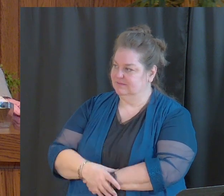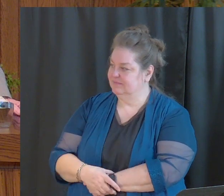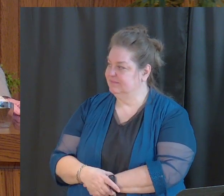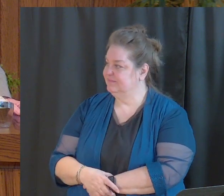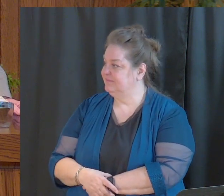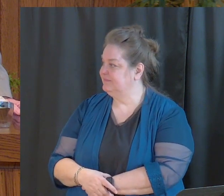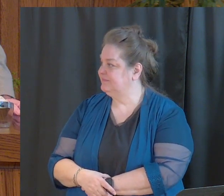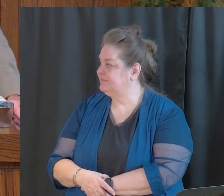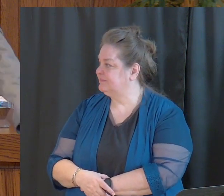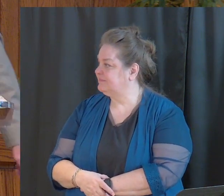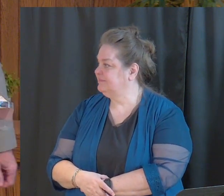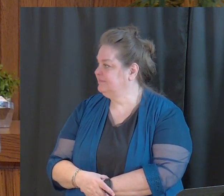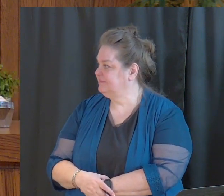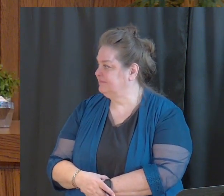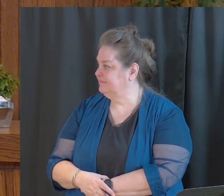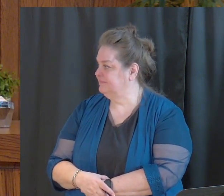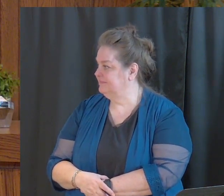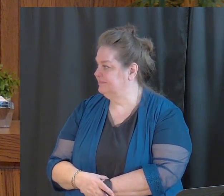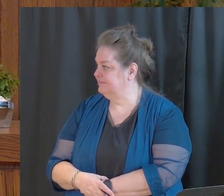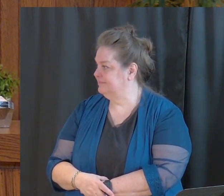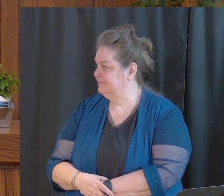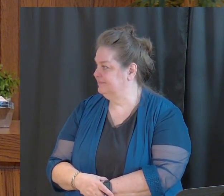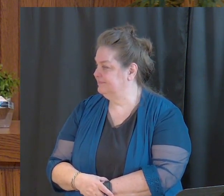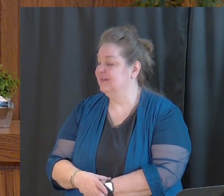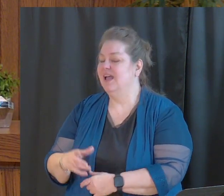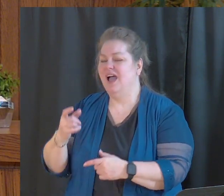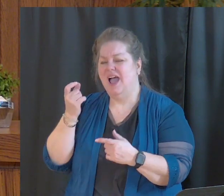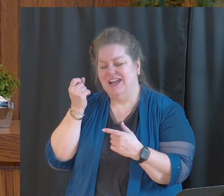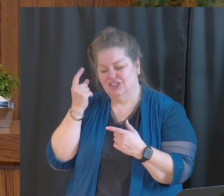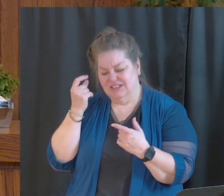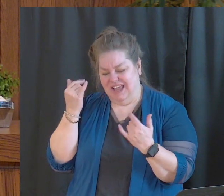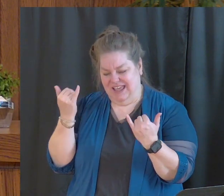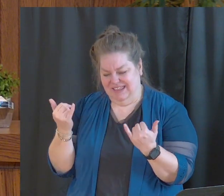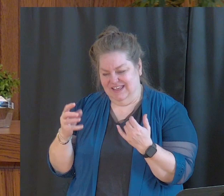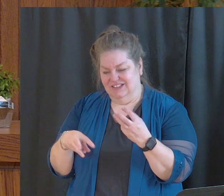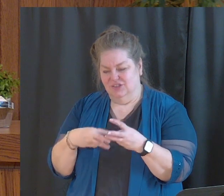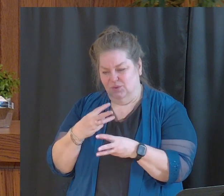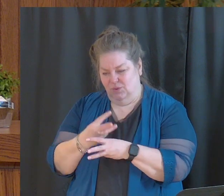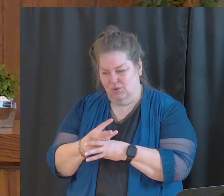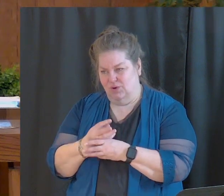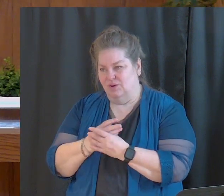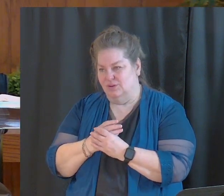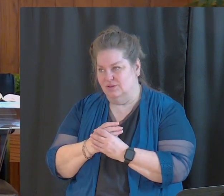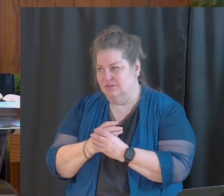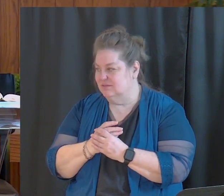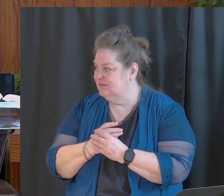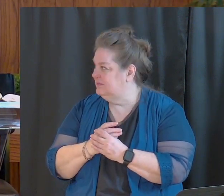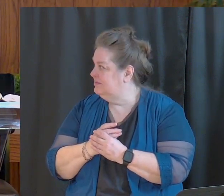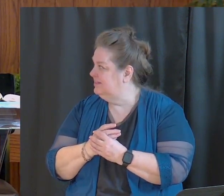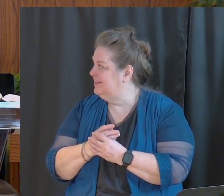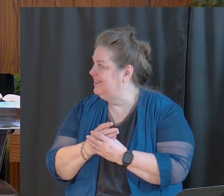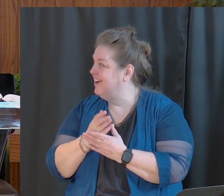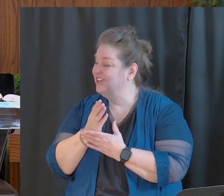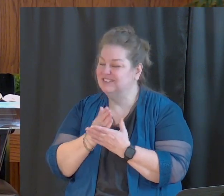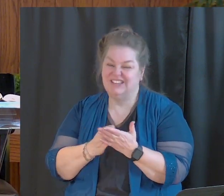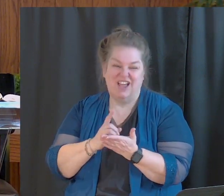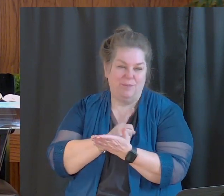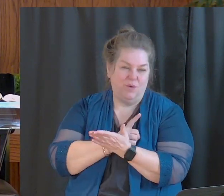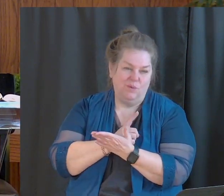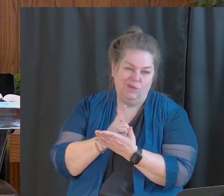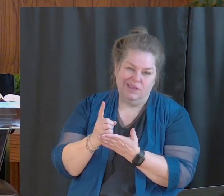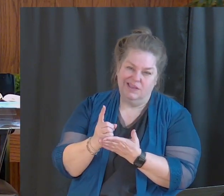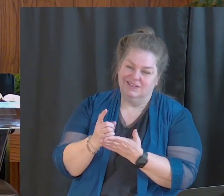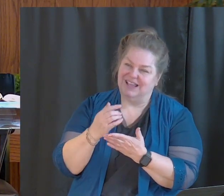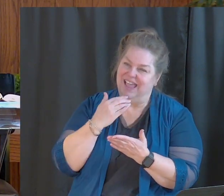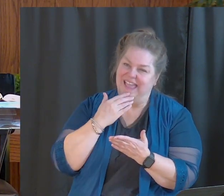Now I understand that in our world today, and I'm no different than anyone else here, there are some weeks that I have just a